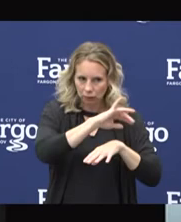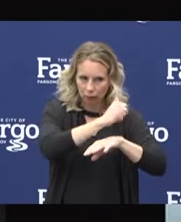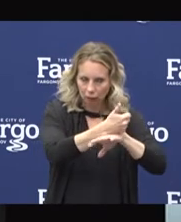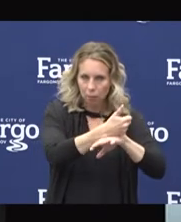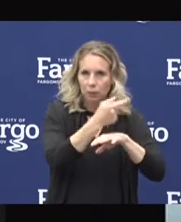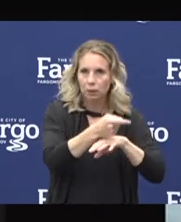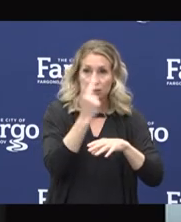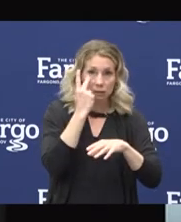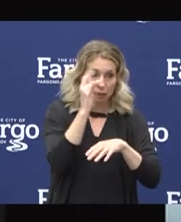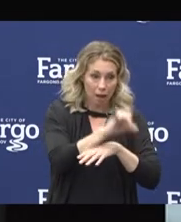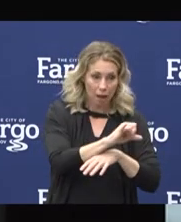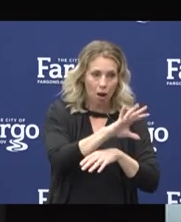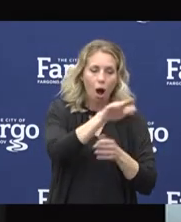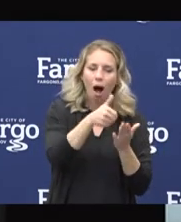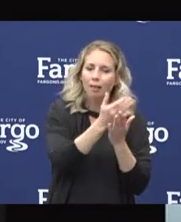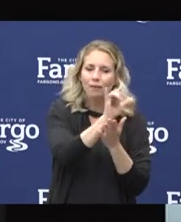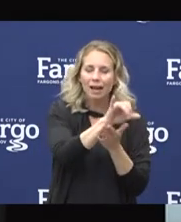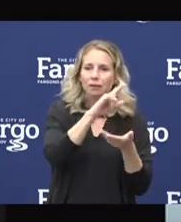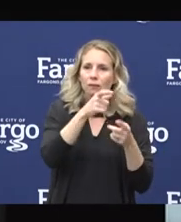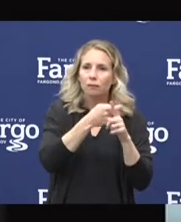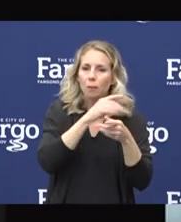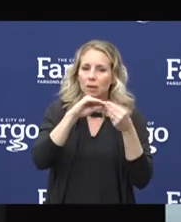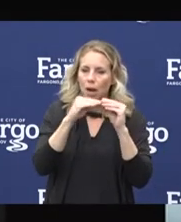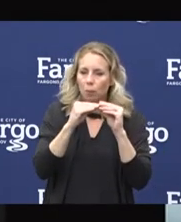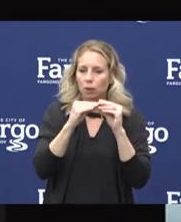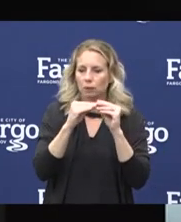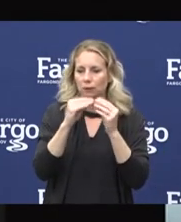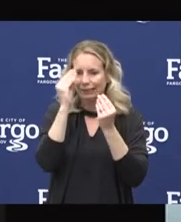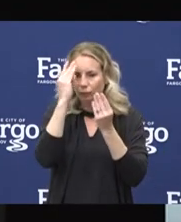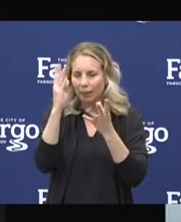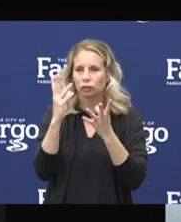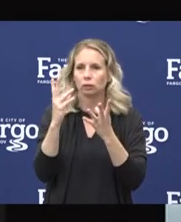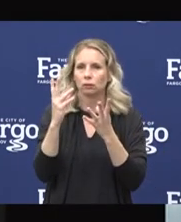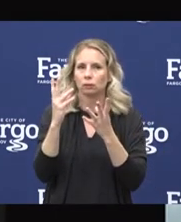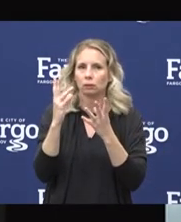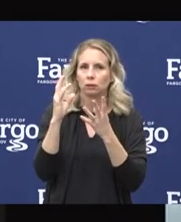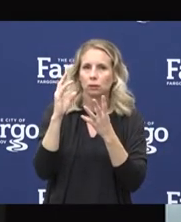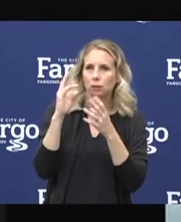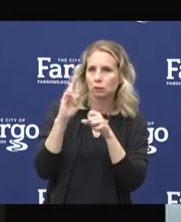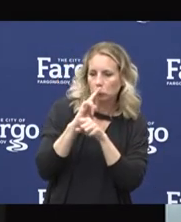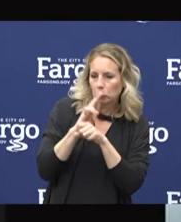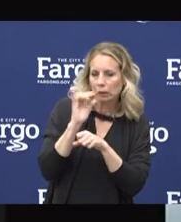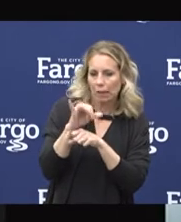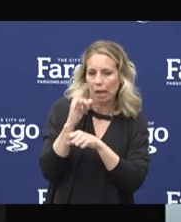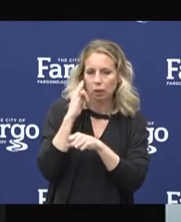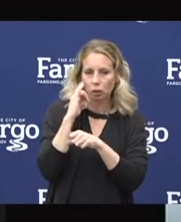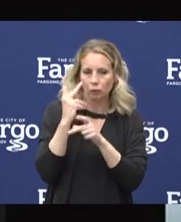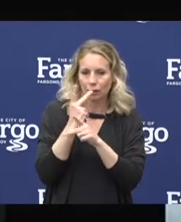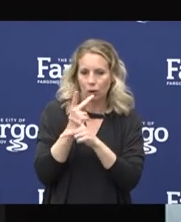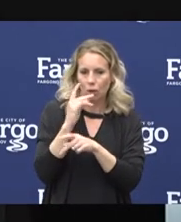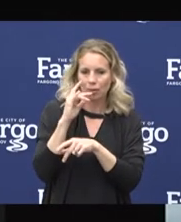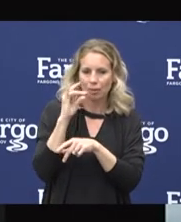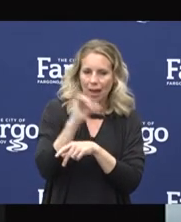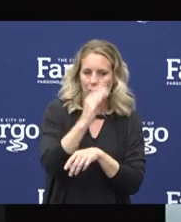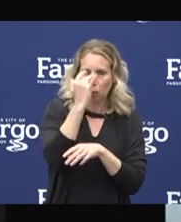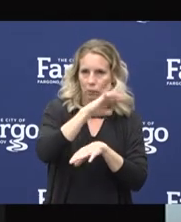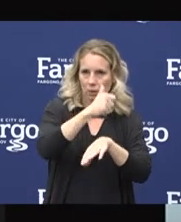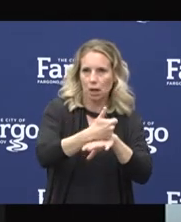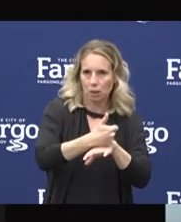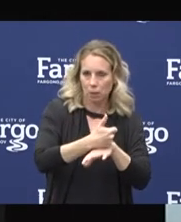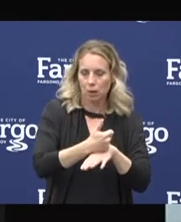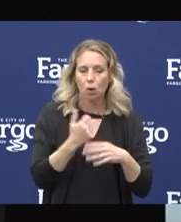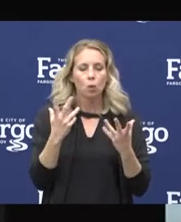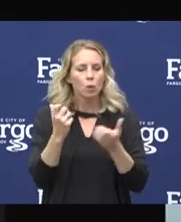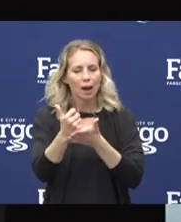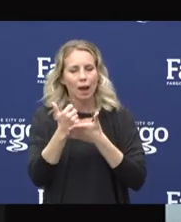all that is epi-driven. We're going into those hardest, most vulnerable populations because we want to find the cases. We want to help Cass County